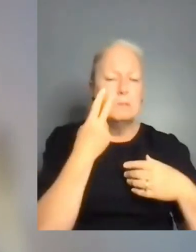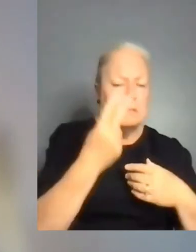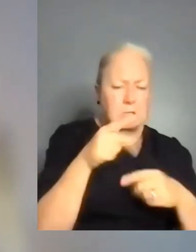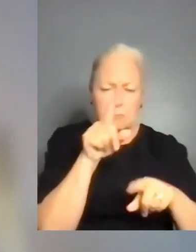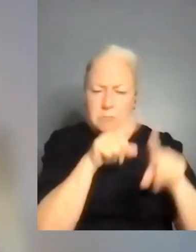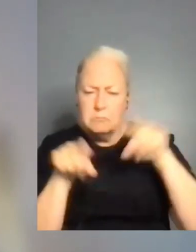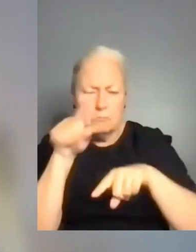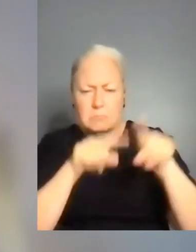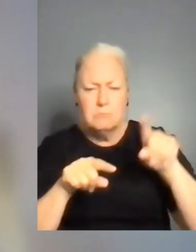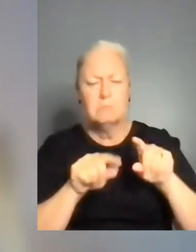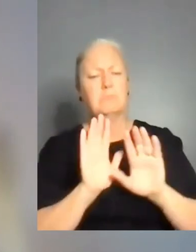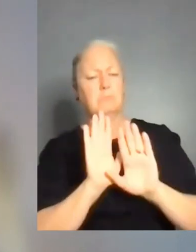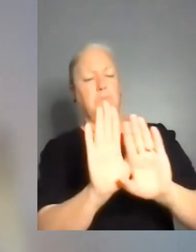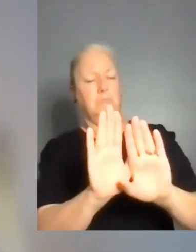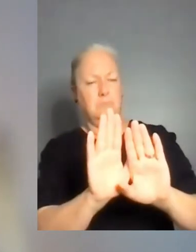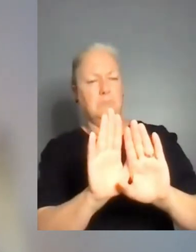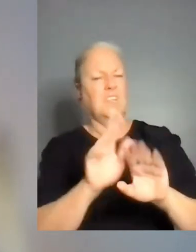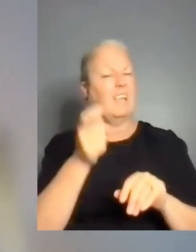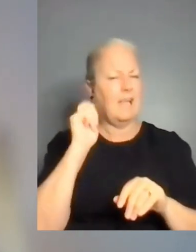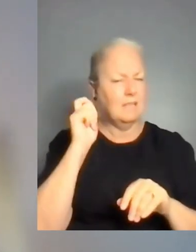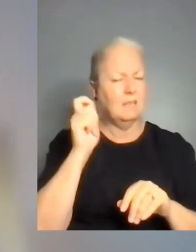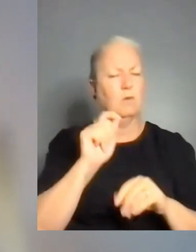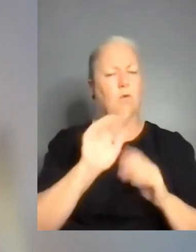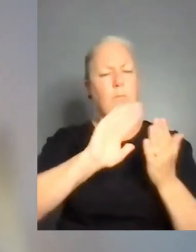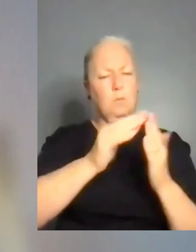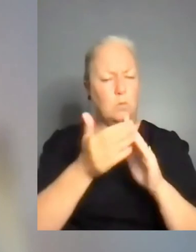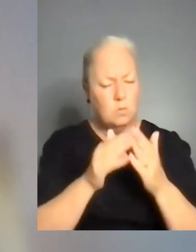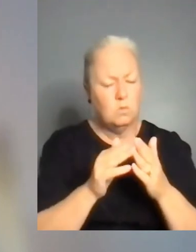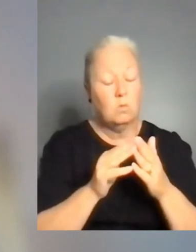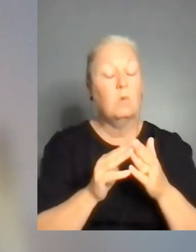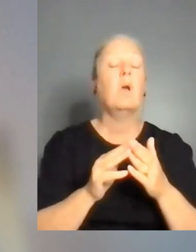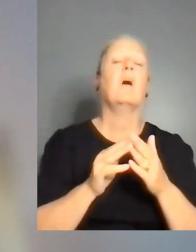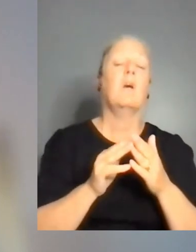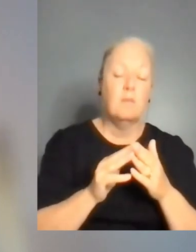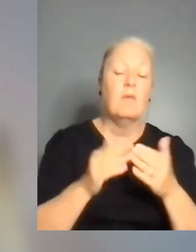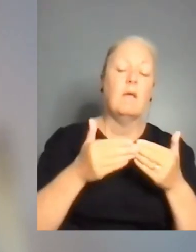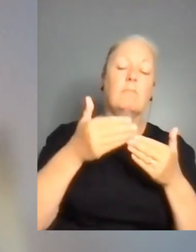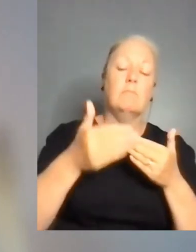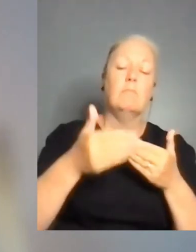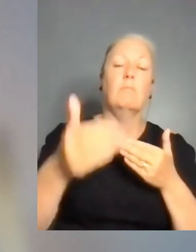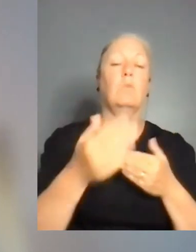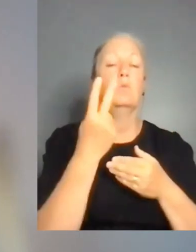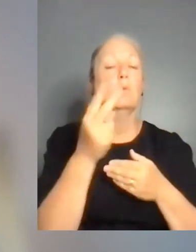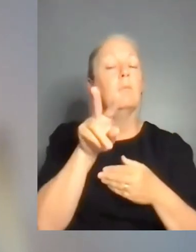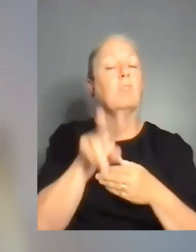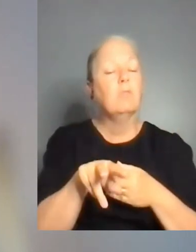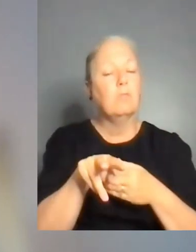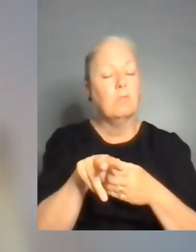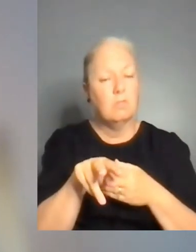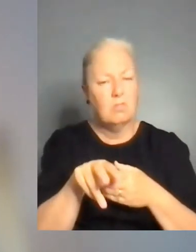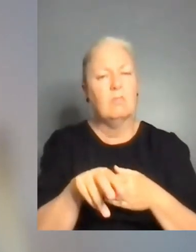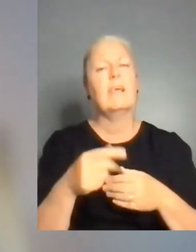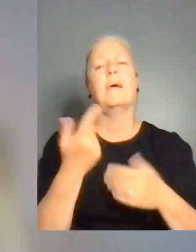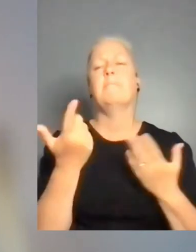And then it will take another two months for us to migrate all the users and the data from the